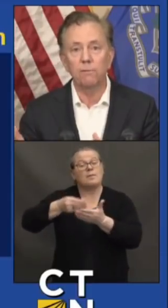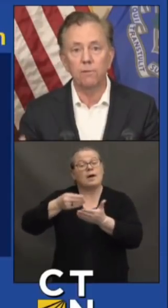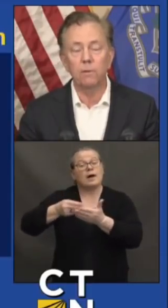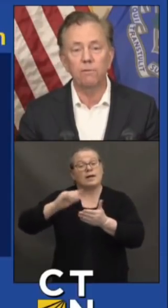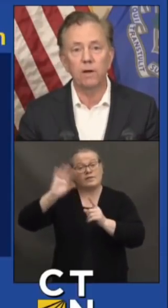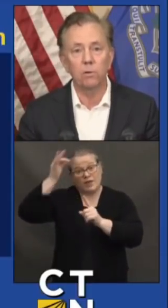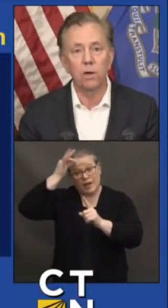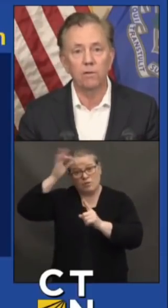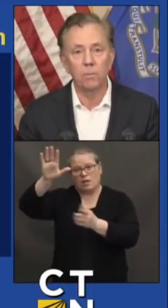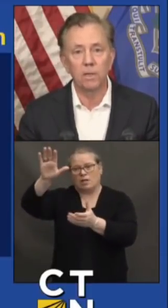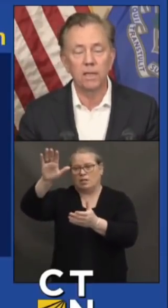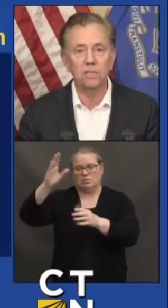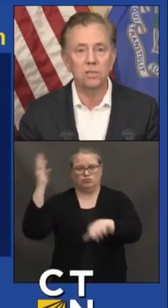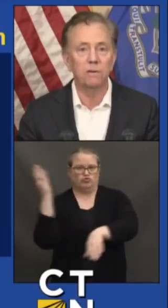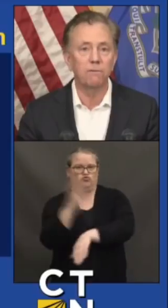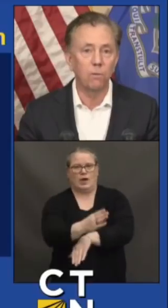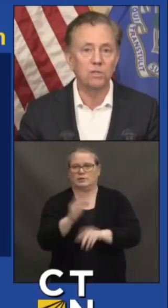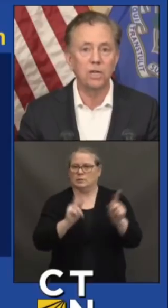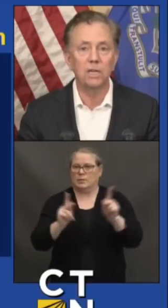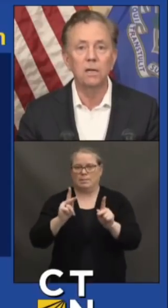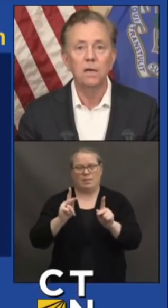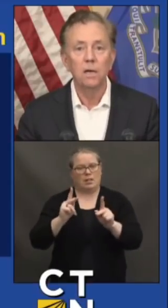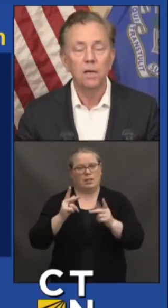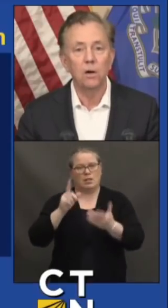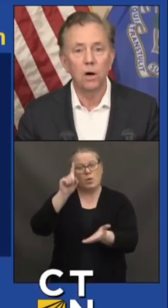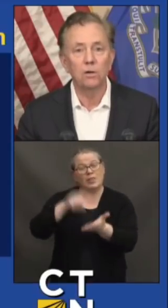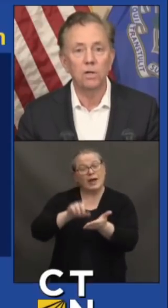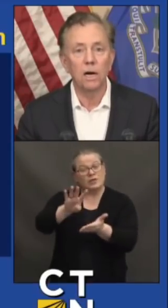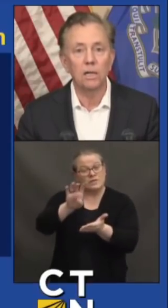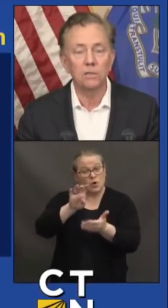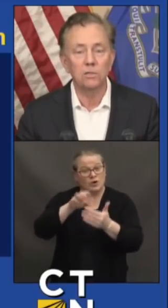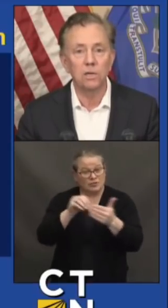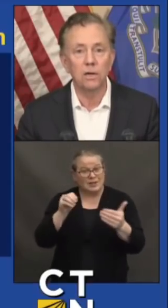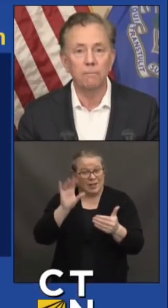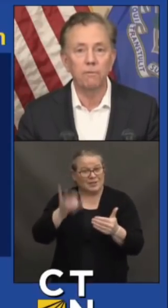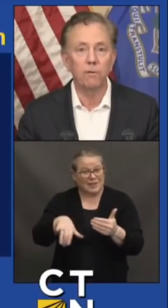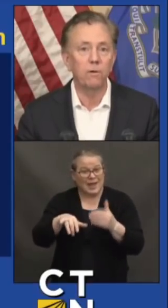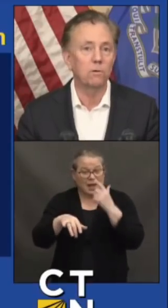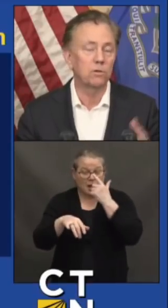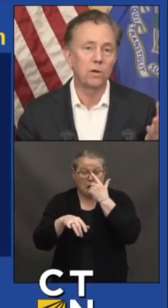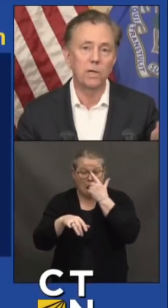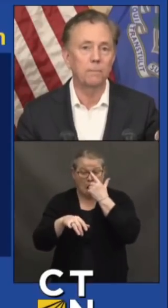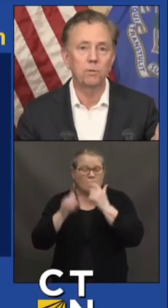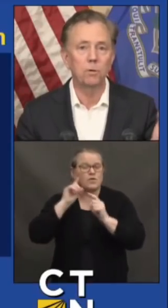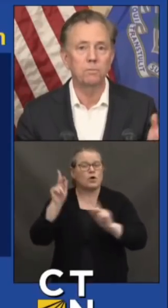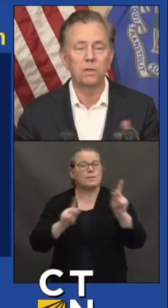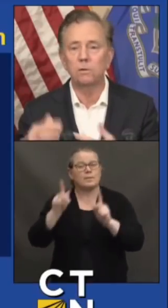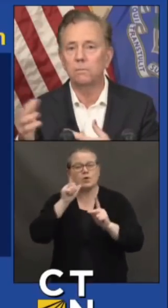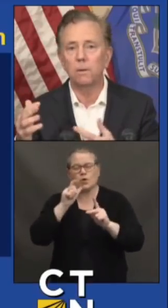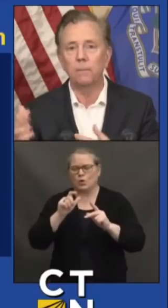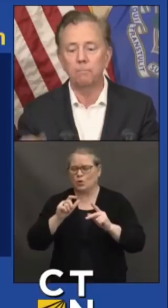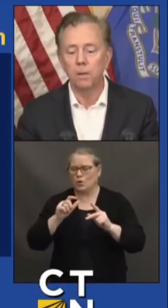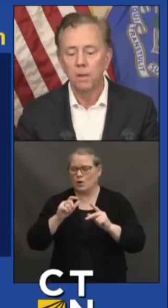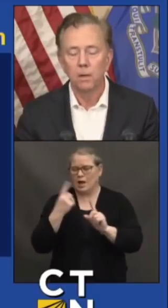directly from the federal government. That's $1,400 for folks earning up to